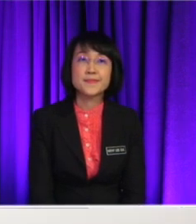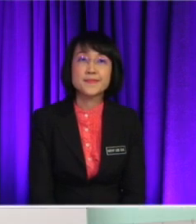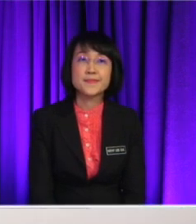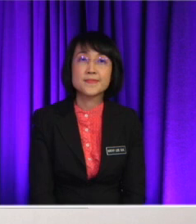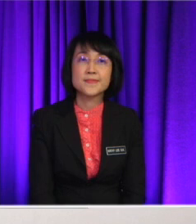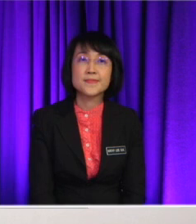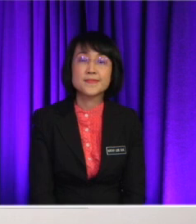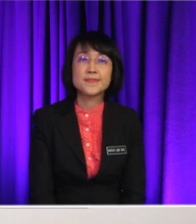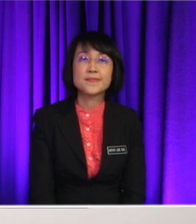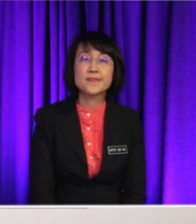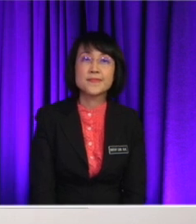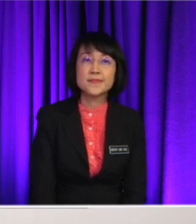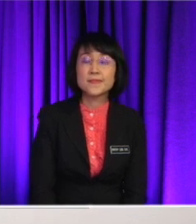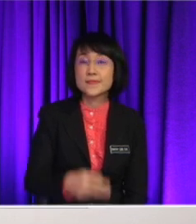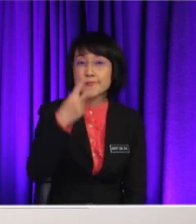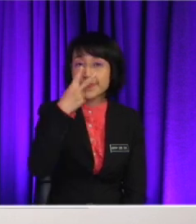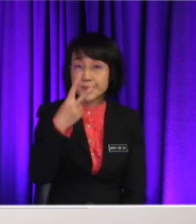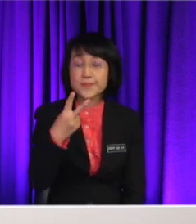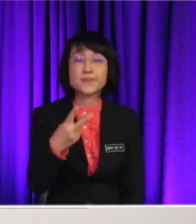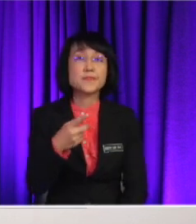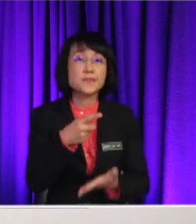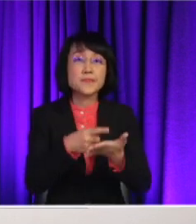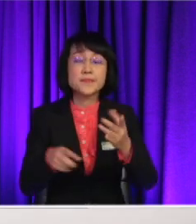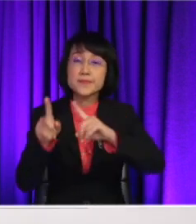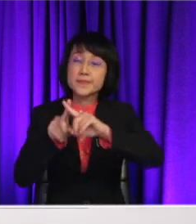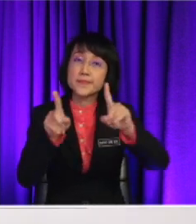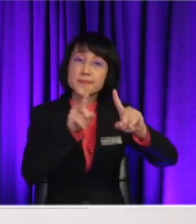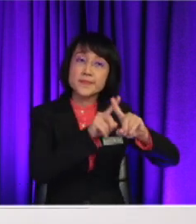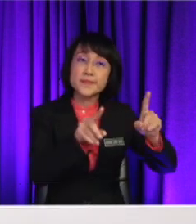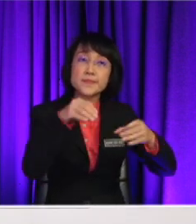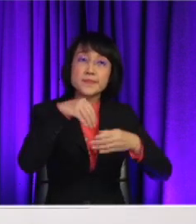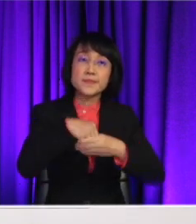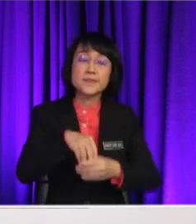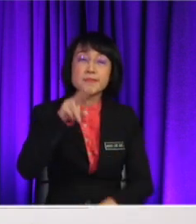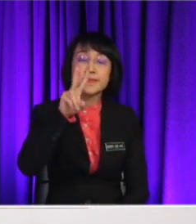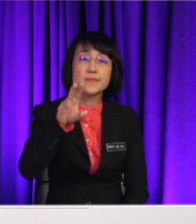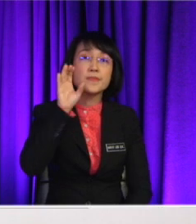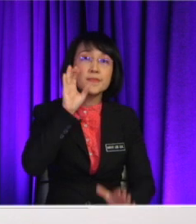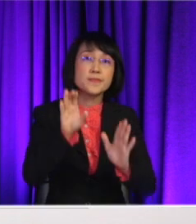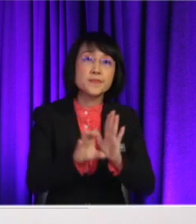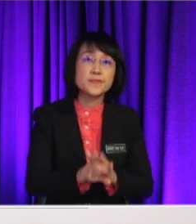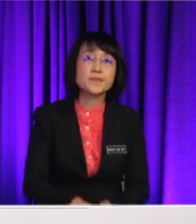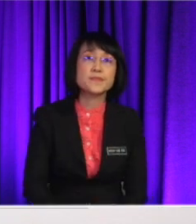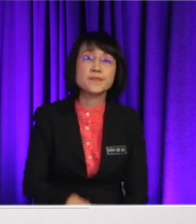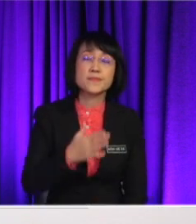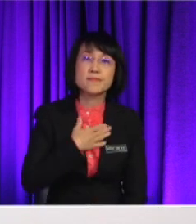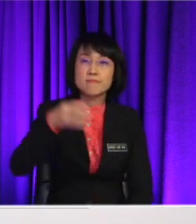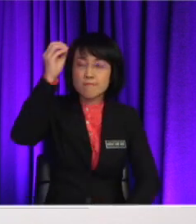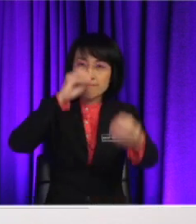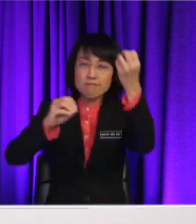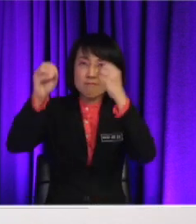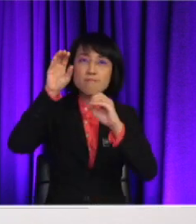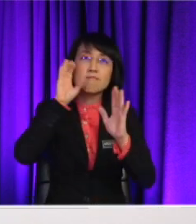Hi, Jiaxian Do you see any differences between these two pictures? Yes, based on my observation on picture A